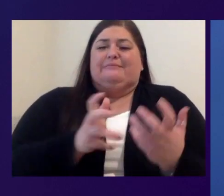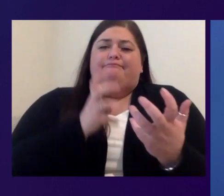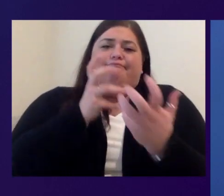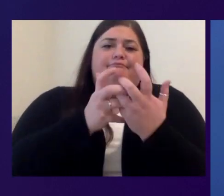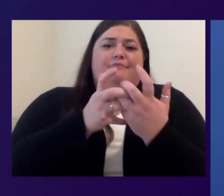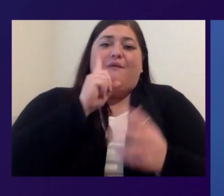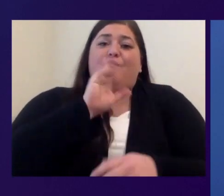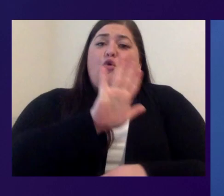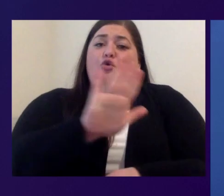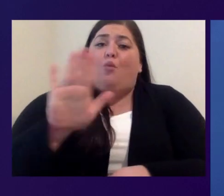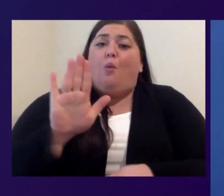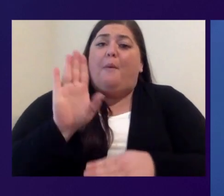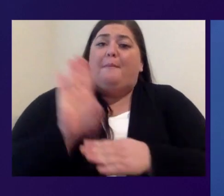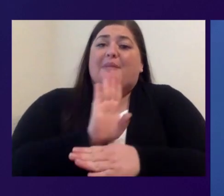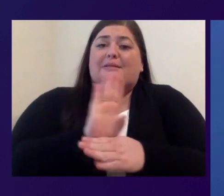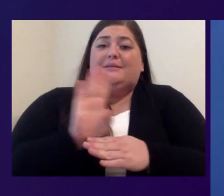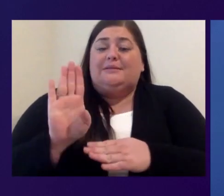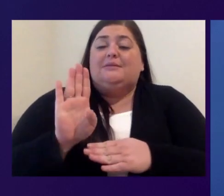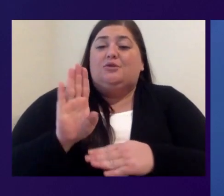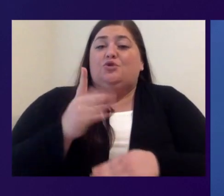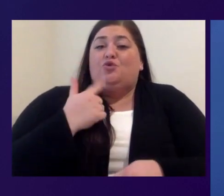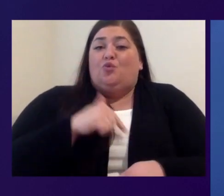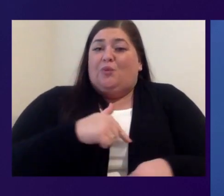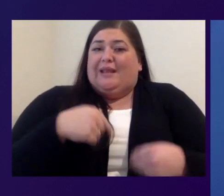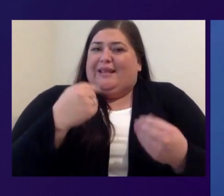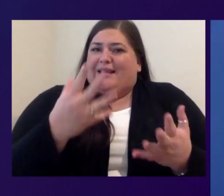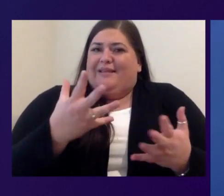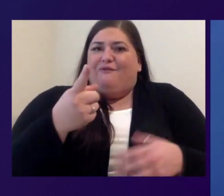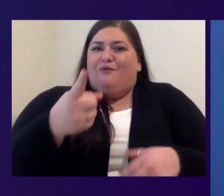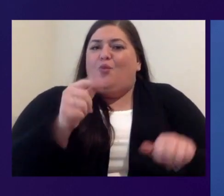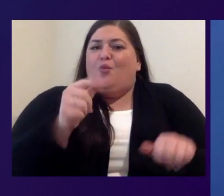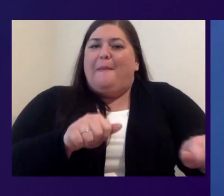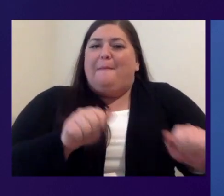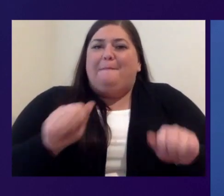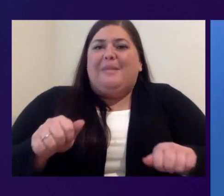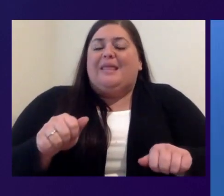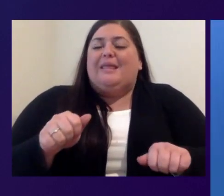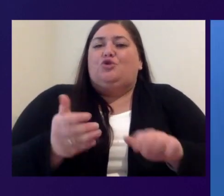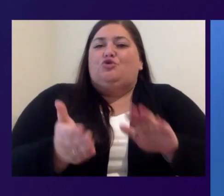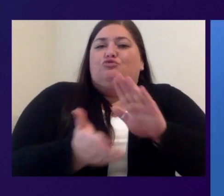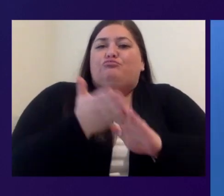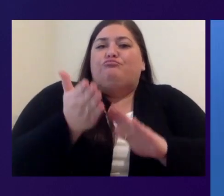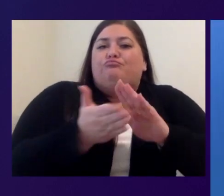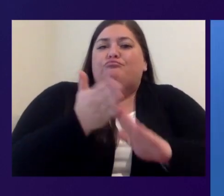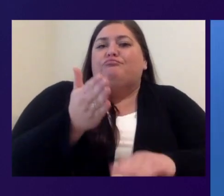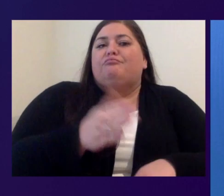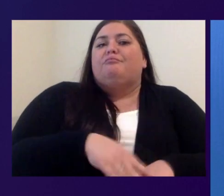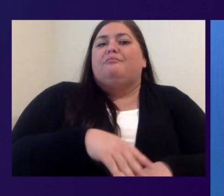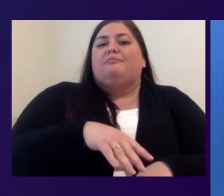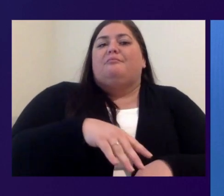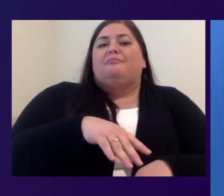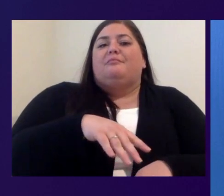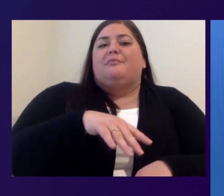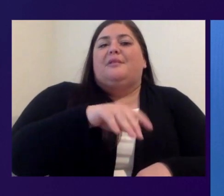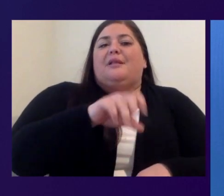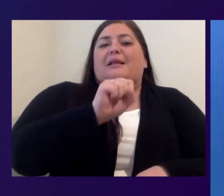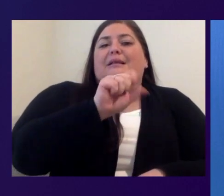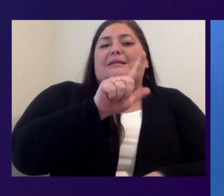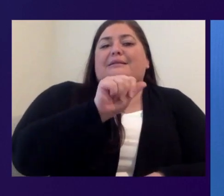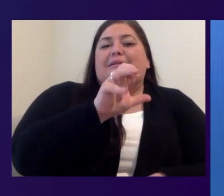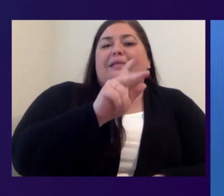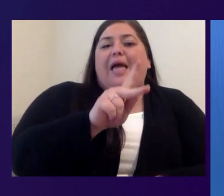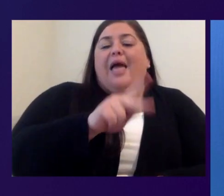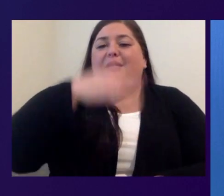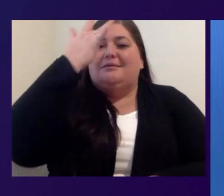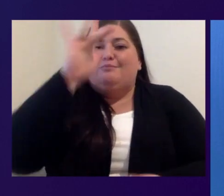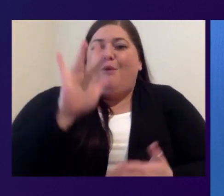the ability to run purpose-built SaaS applications like Slack, and Asana, and Miro, and Smartsheet, and similar.